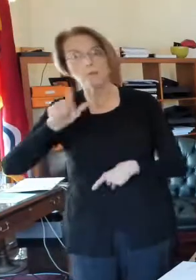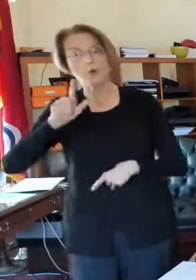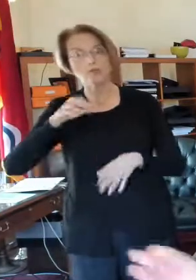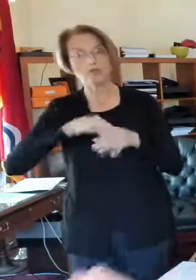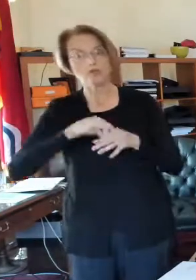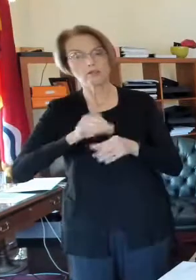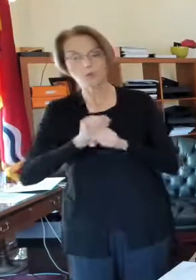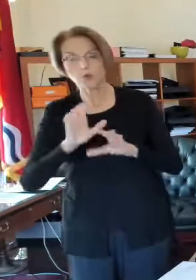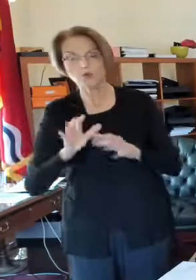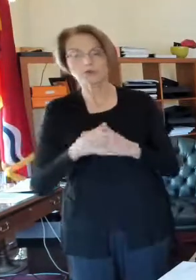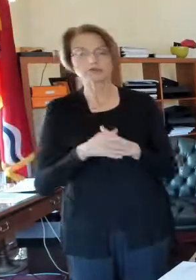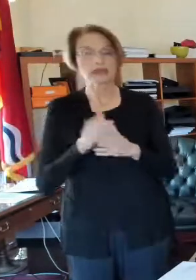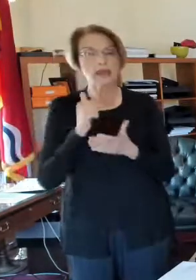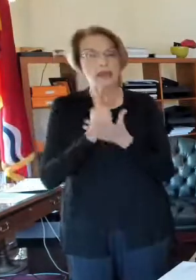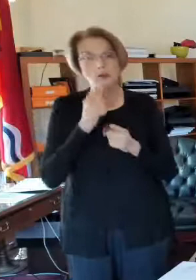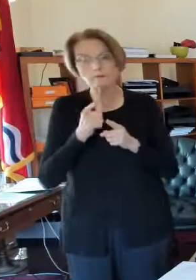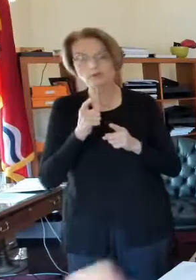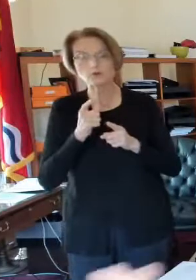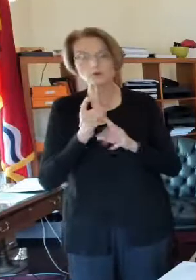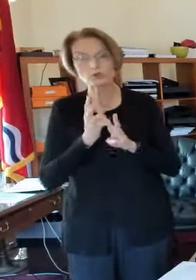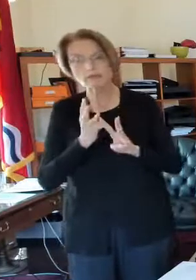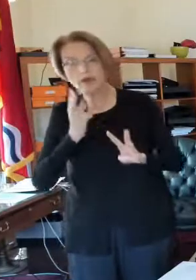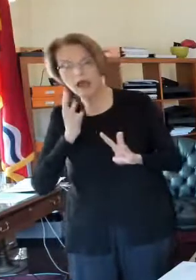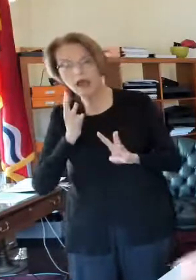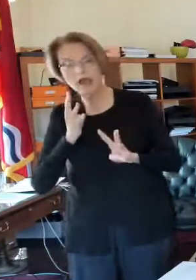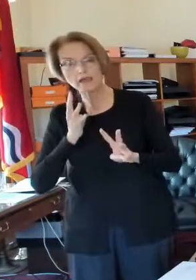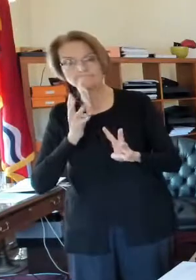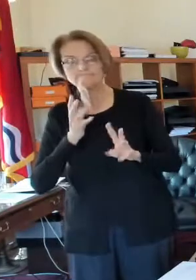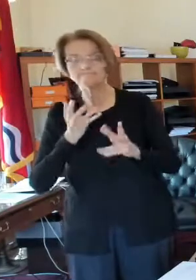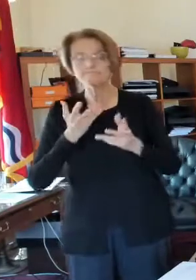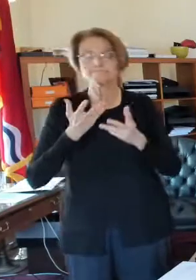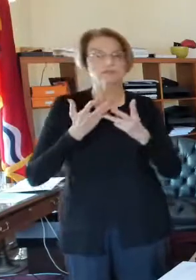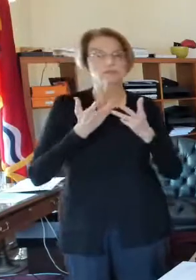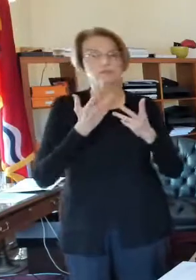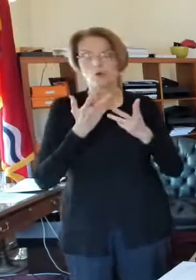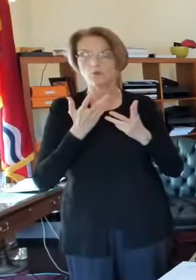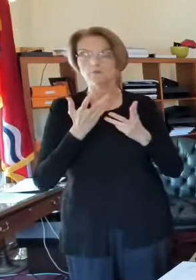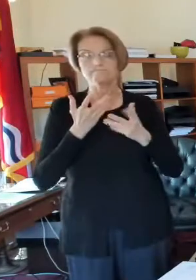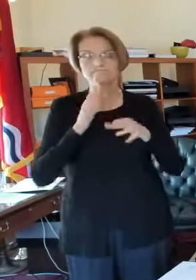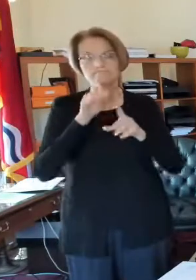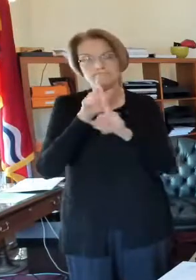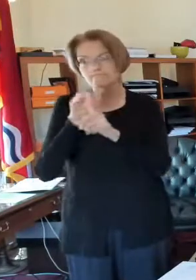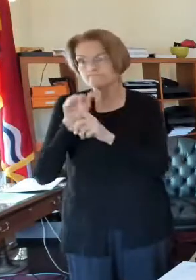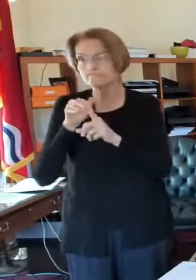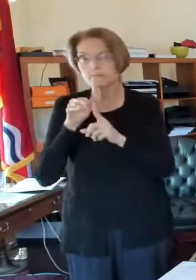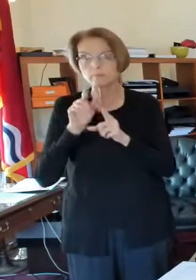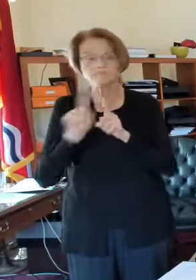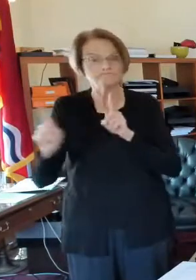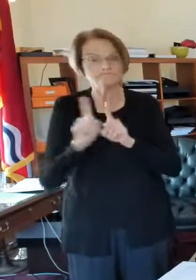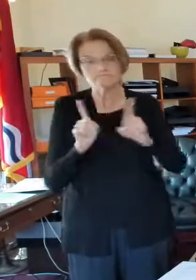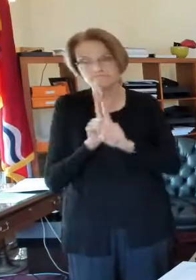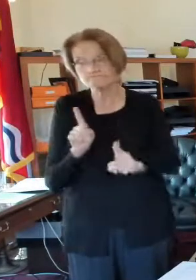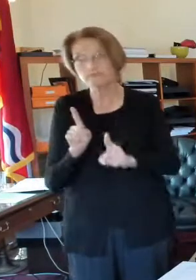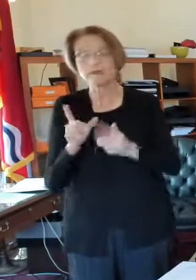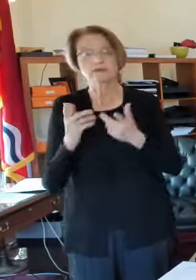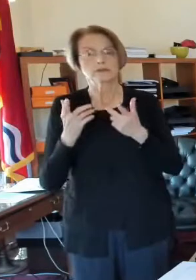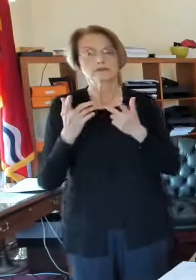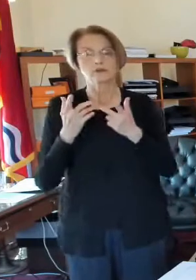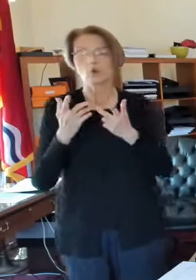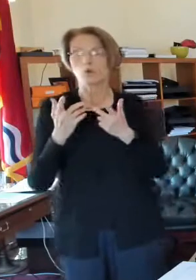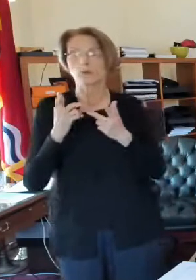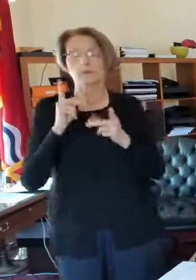were helping folks be socially distanced. They were calling people into the polling place one by one, by precinct.